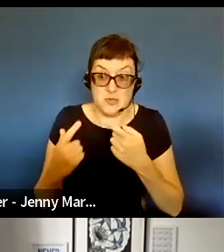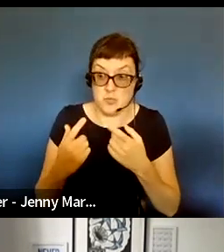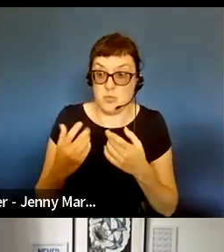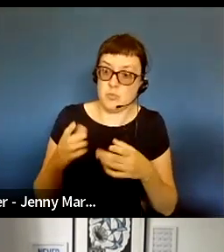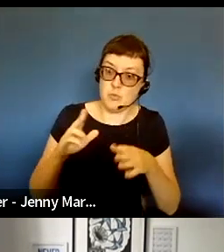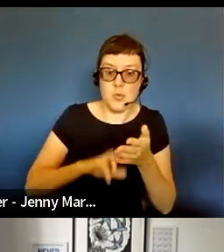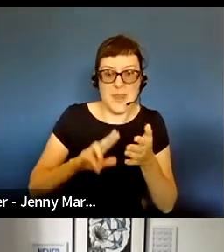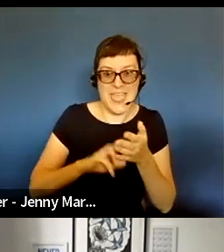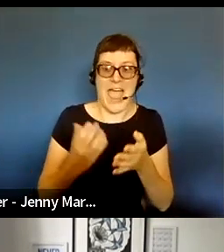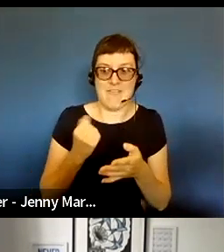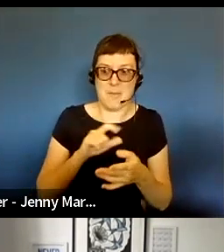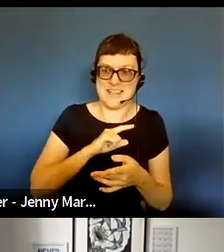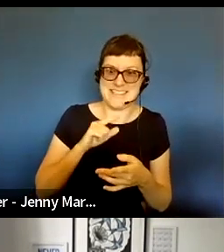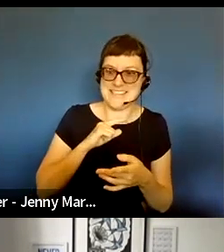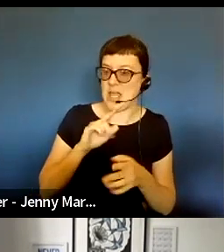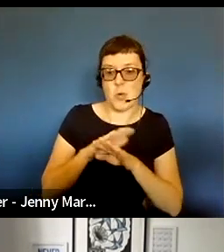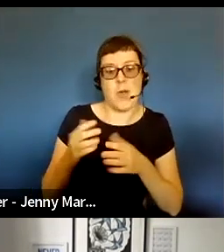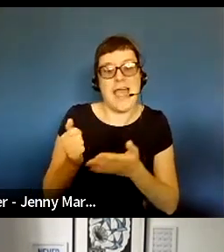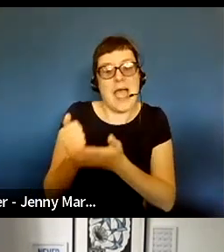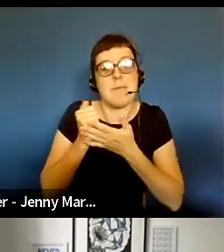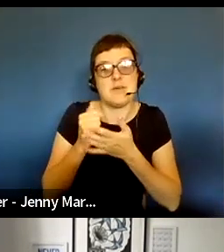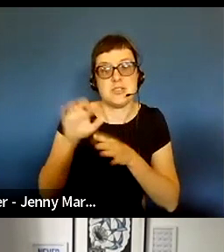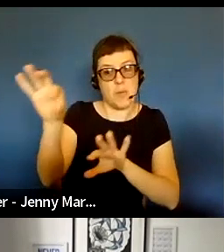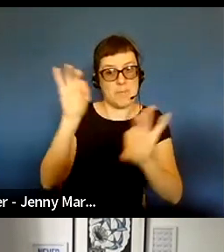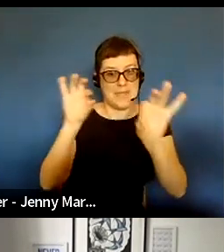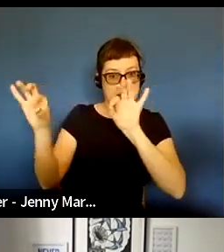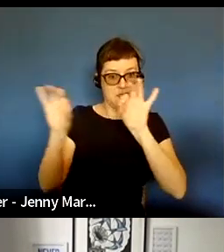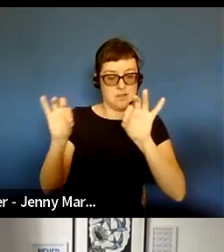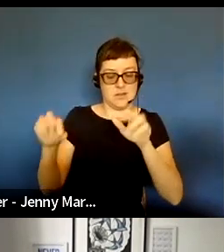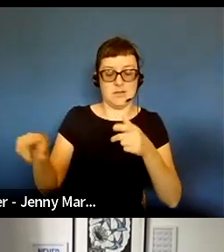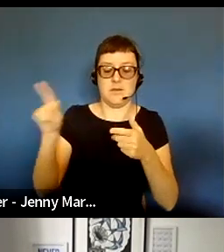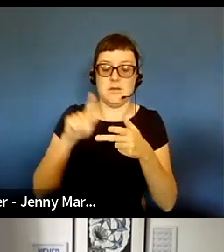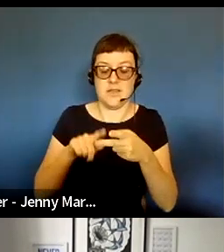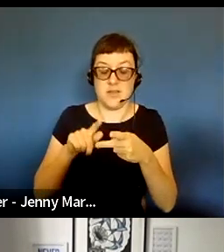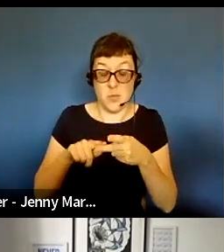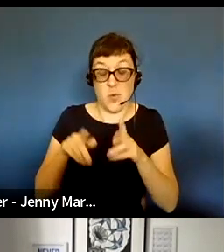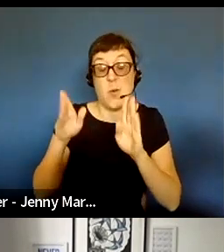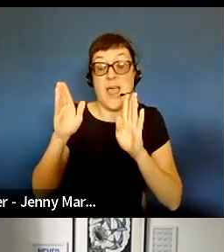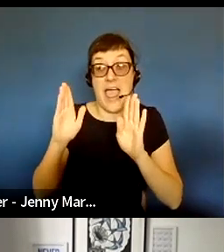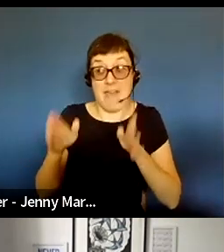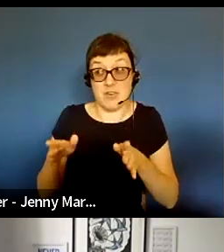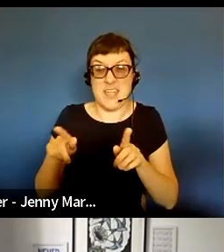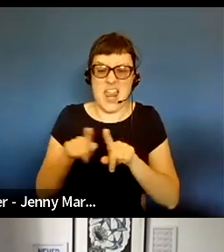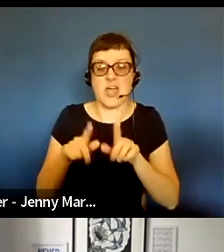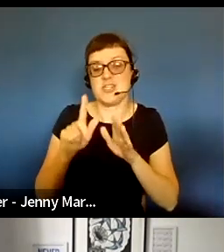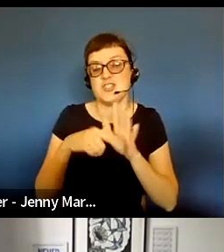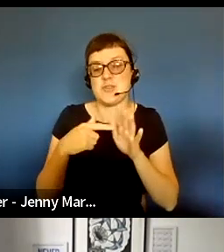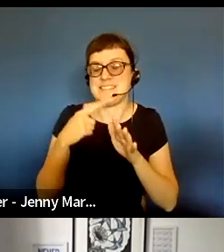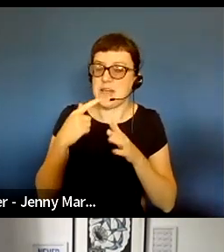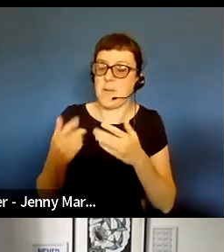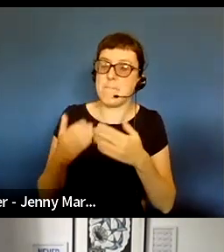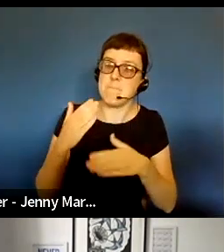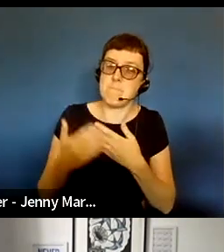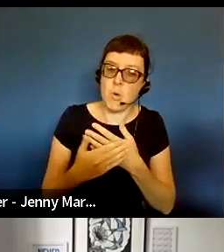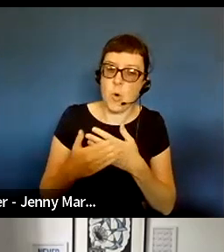because that information doesn't help us with selection. We have to be in the way that John said, have to be a bit more brusque